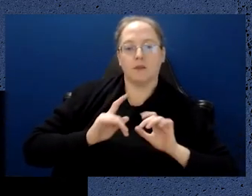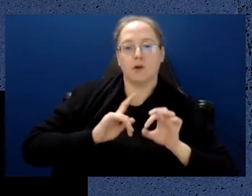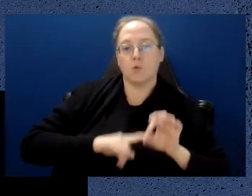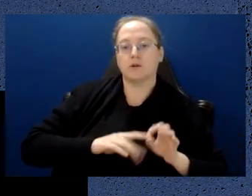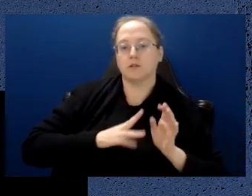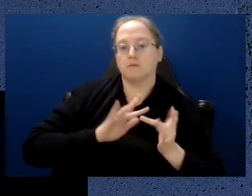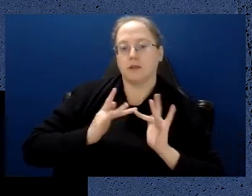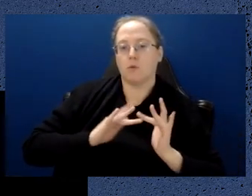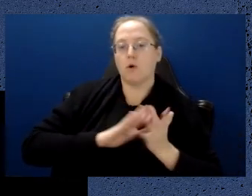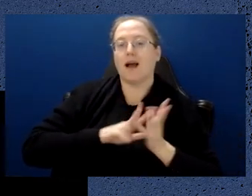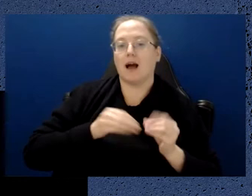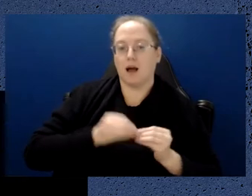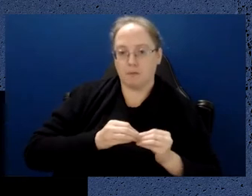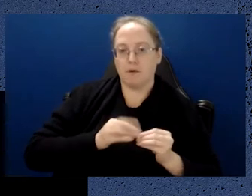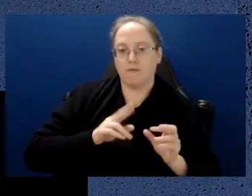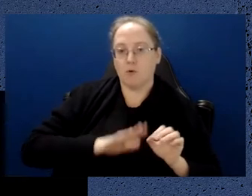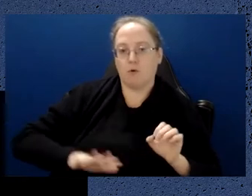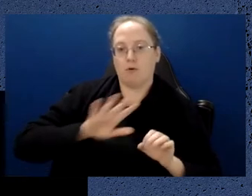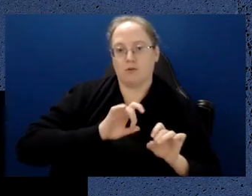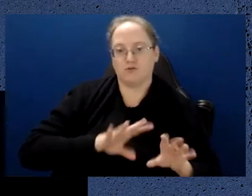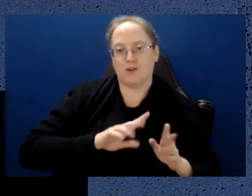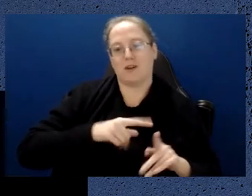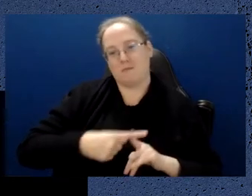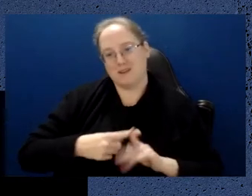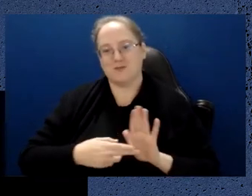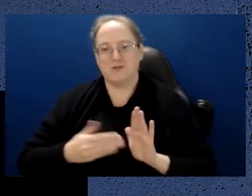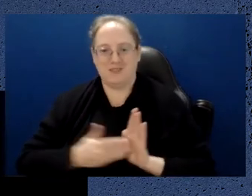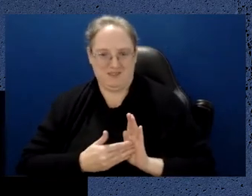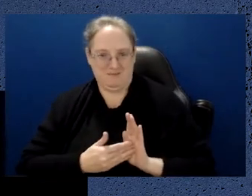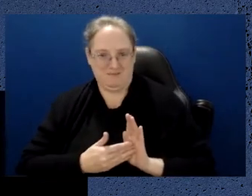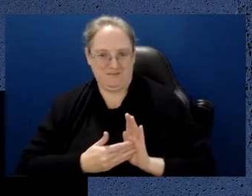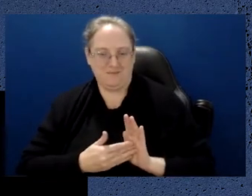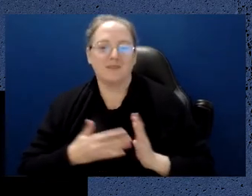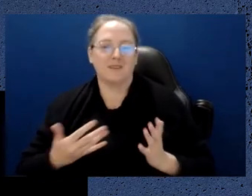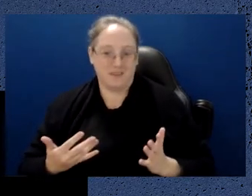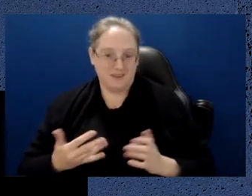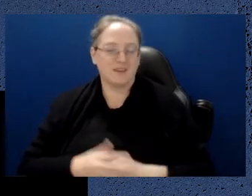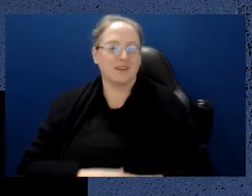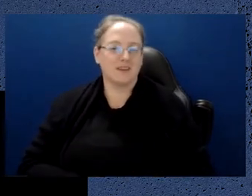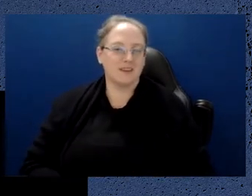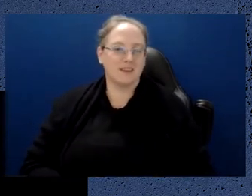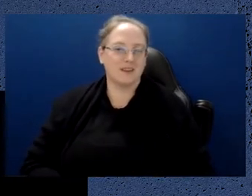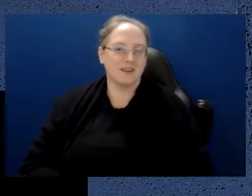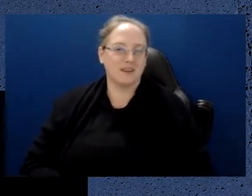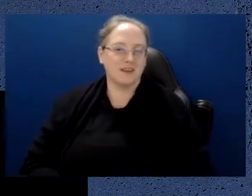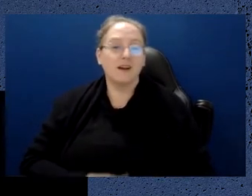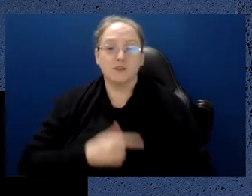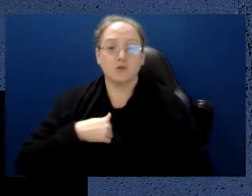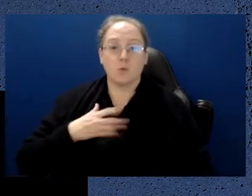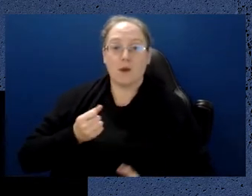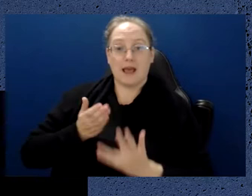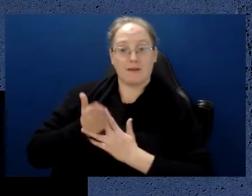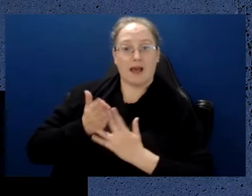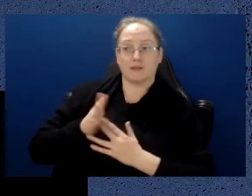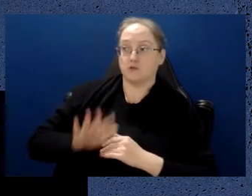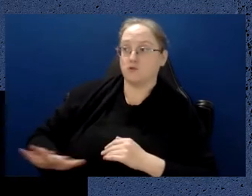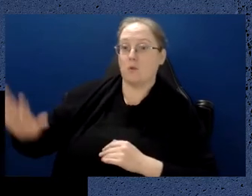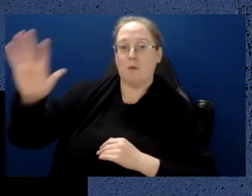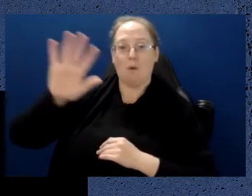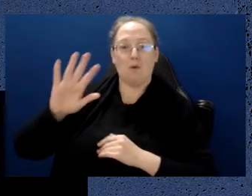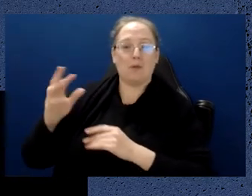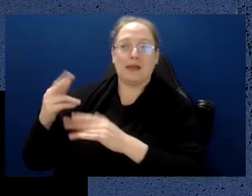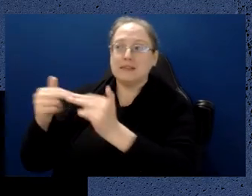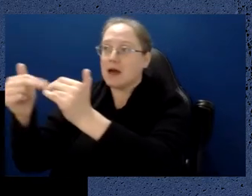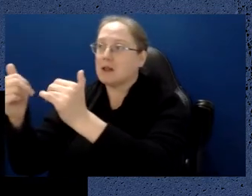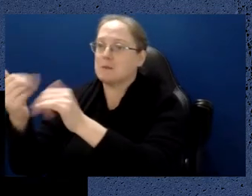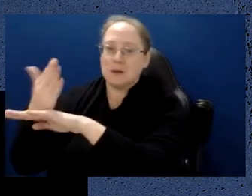for Australia and New Zealand here. So we have access to all the emerging state of the art quantum computer